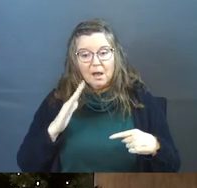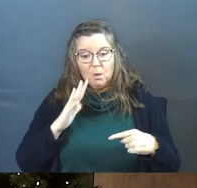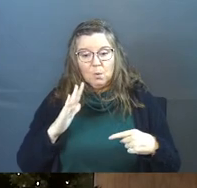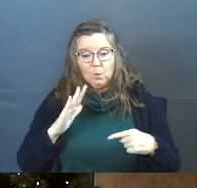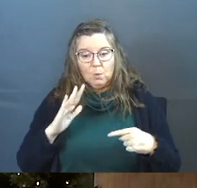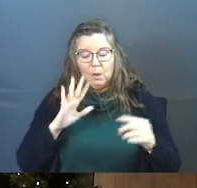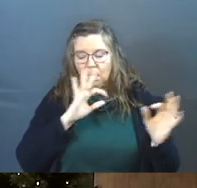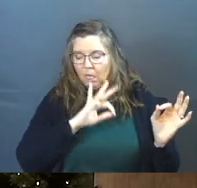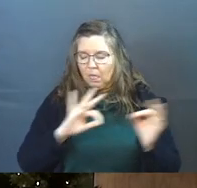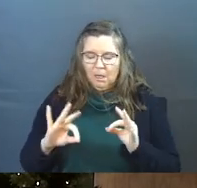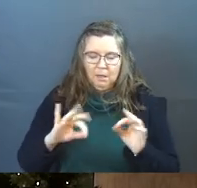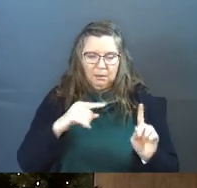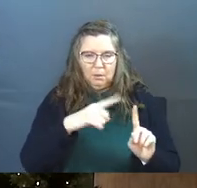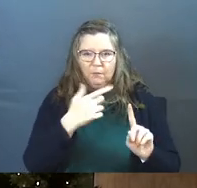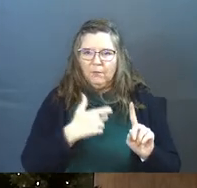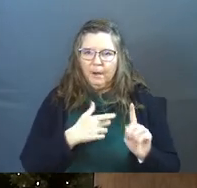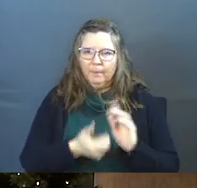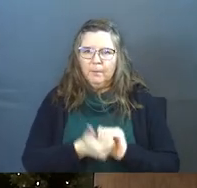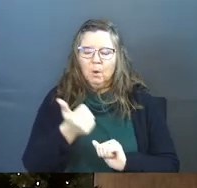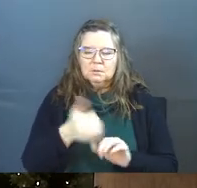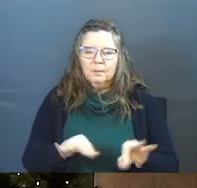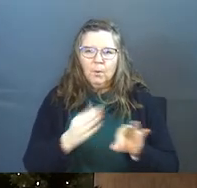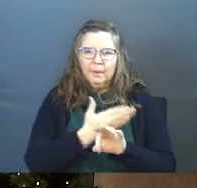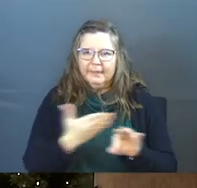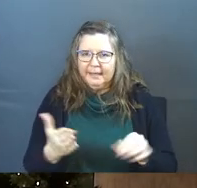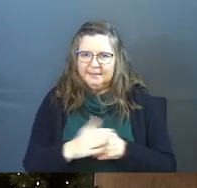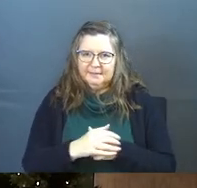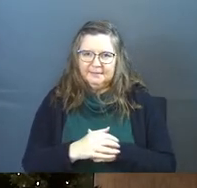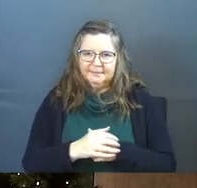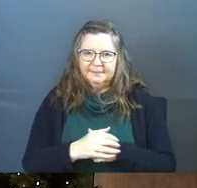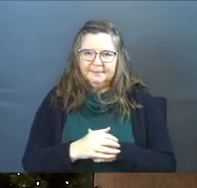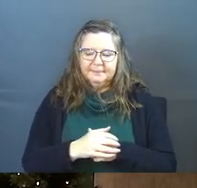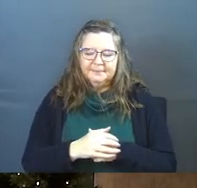going to distract you from the most important things.